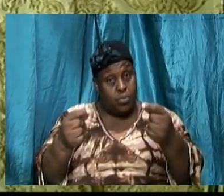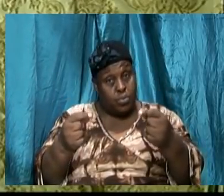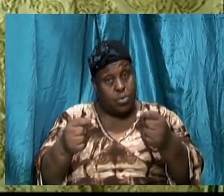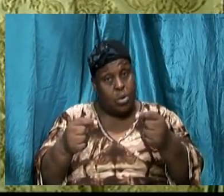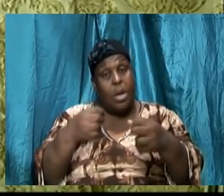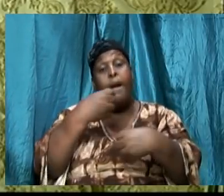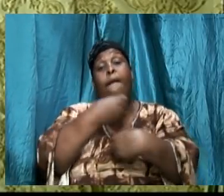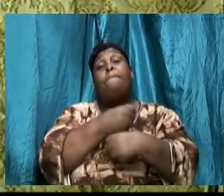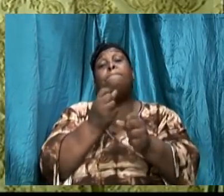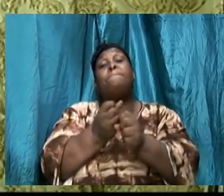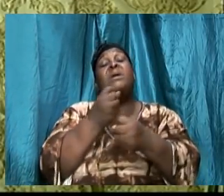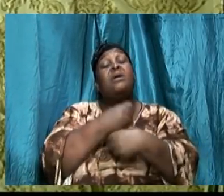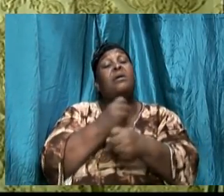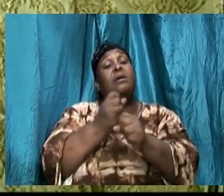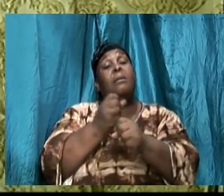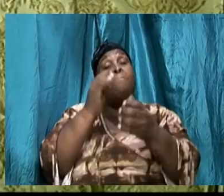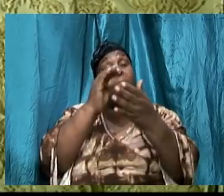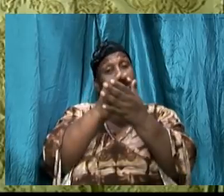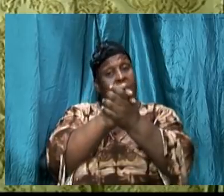marriage